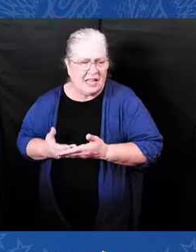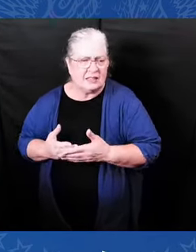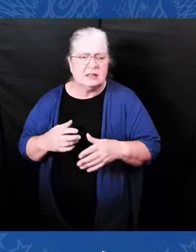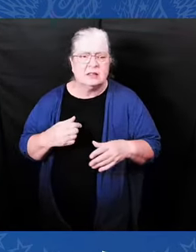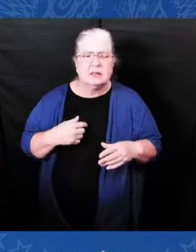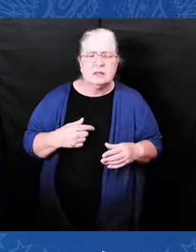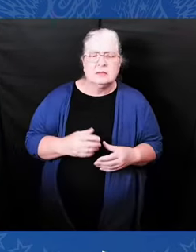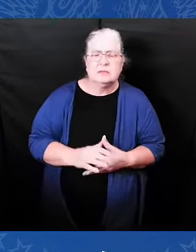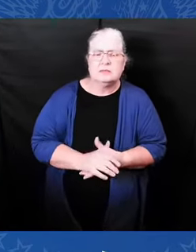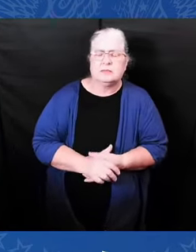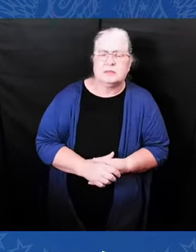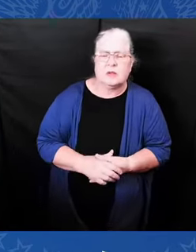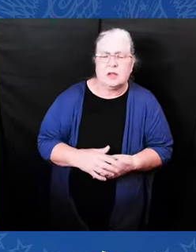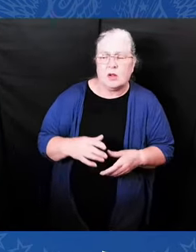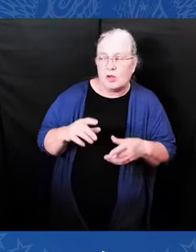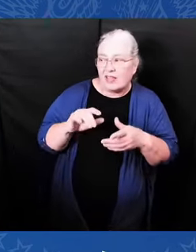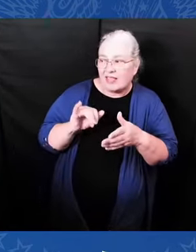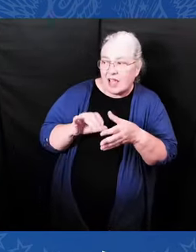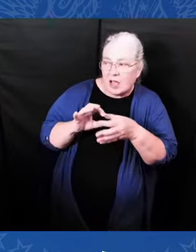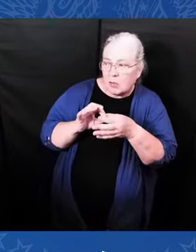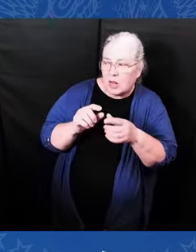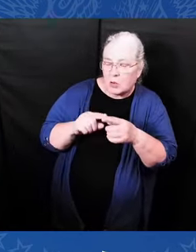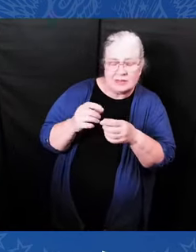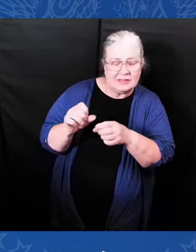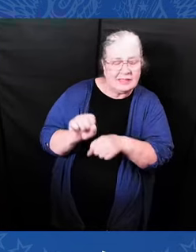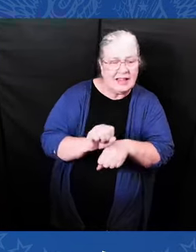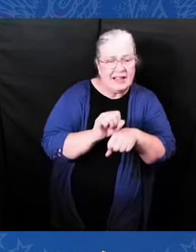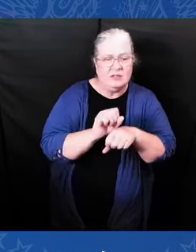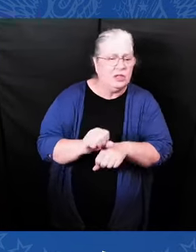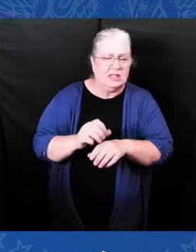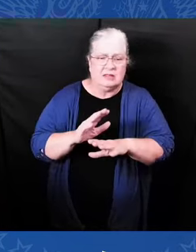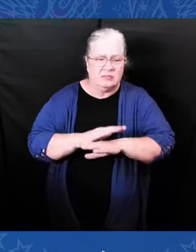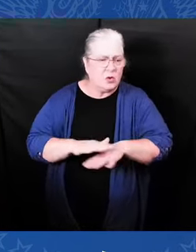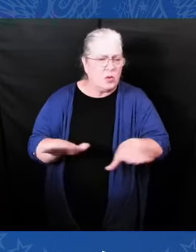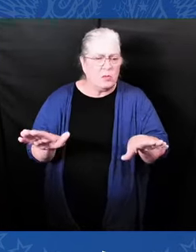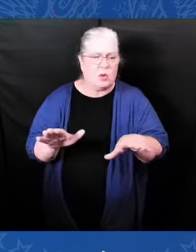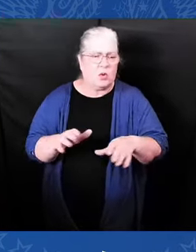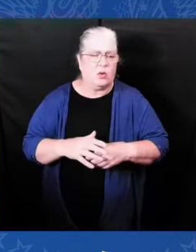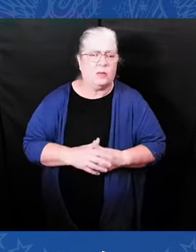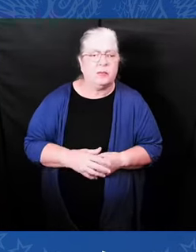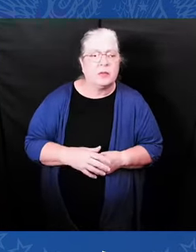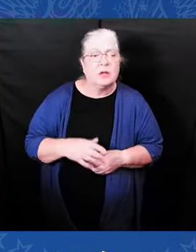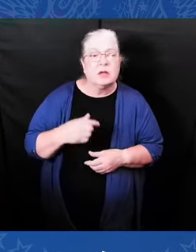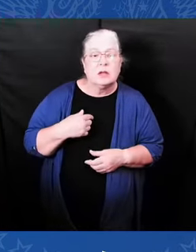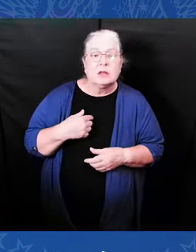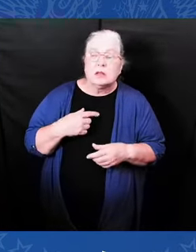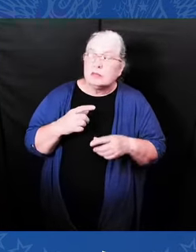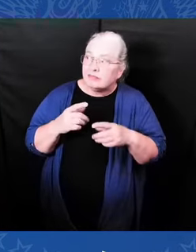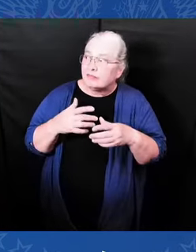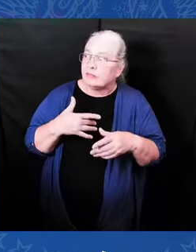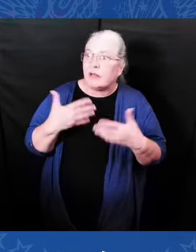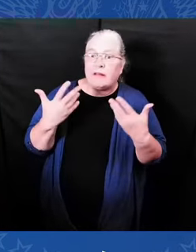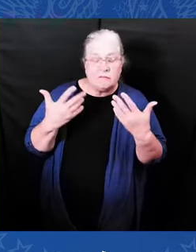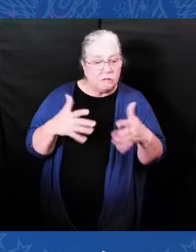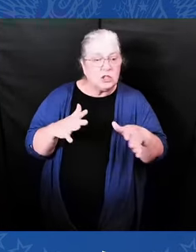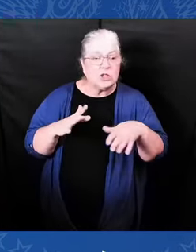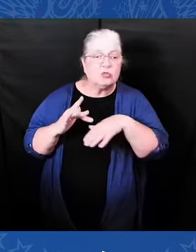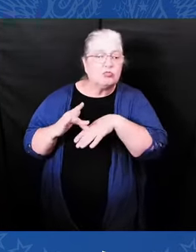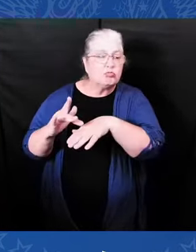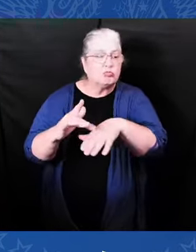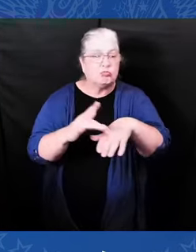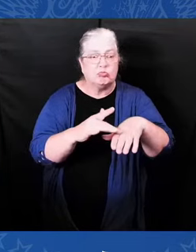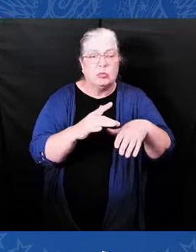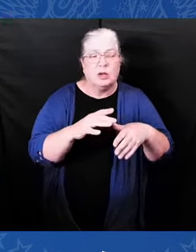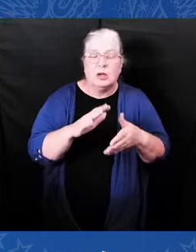I have also been on a national college tour to convene our best and brightest on the importance of defending our hard-fought